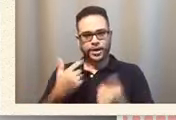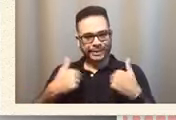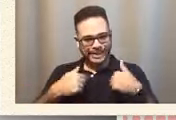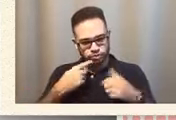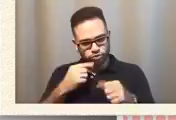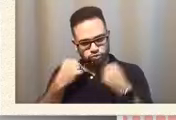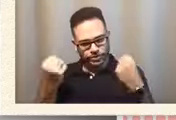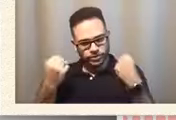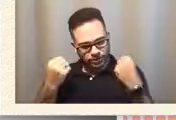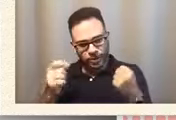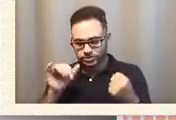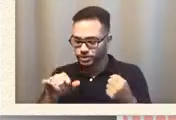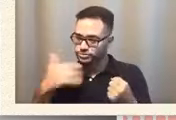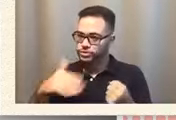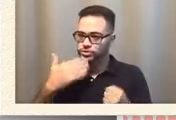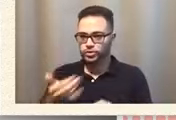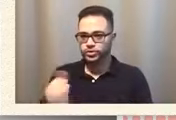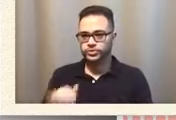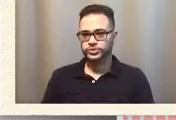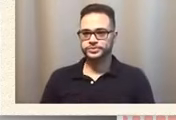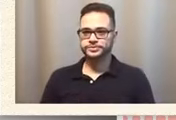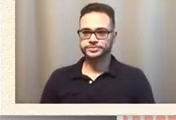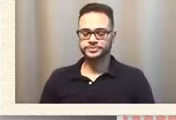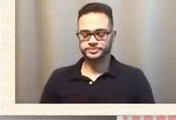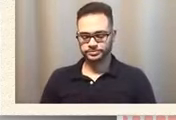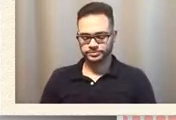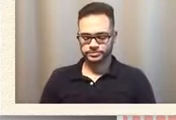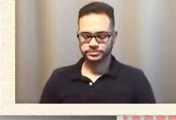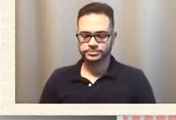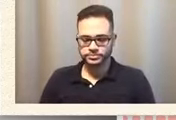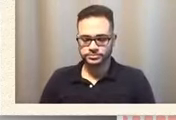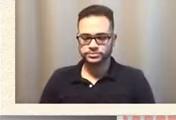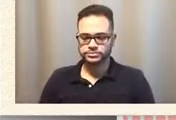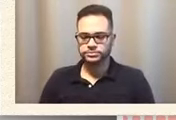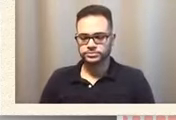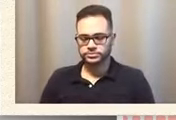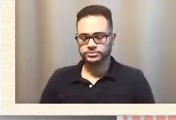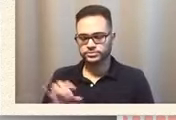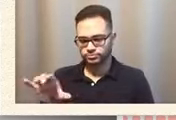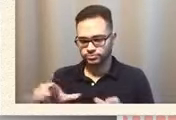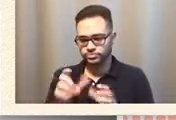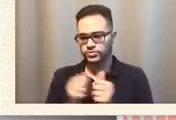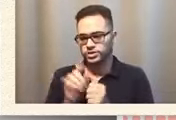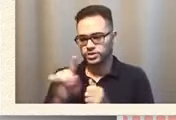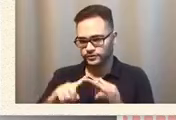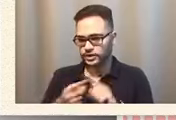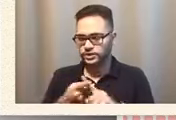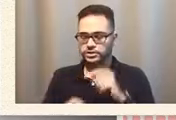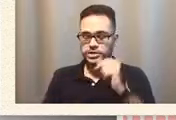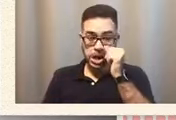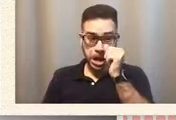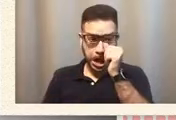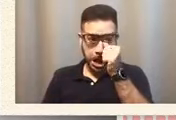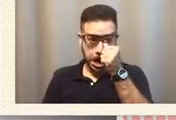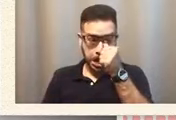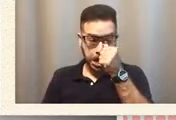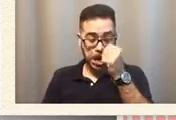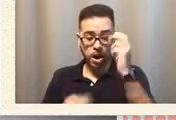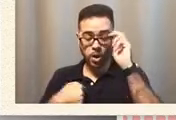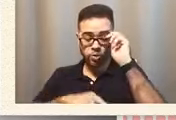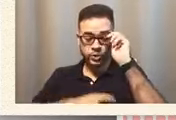he does and uh we just discovered how